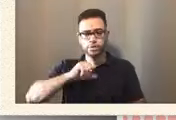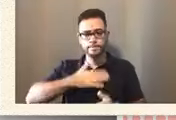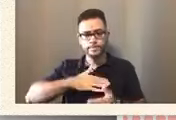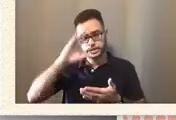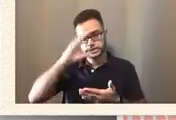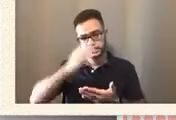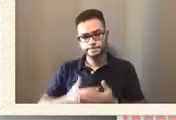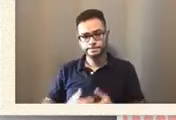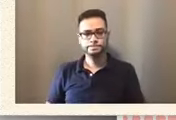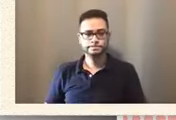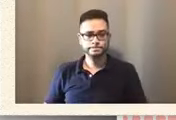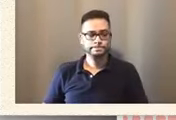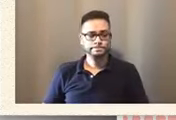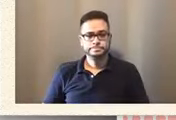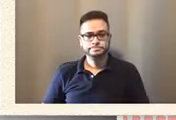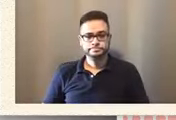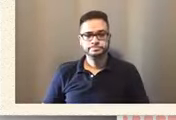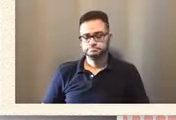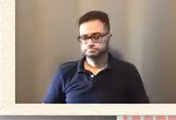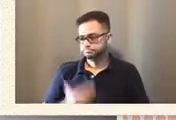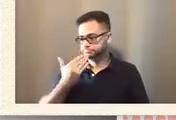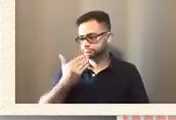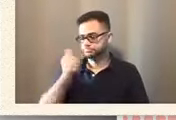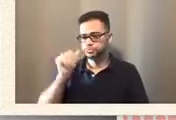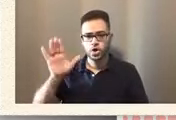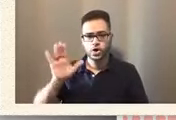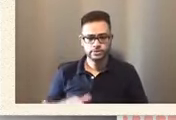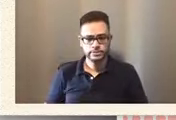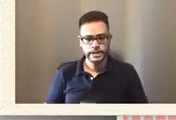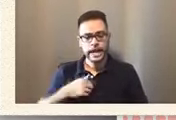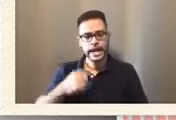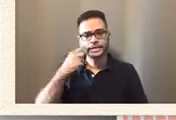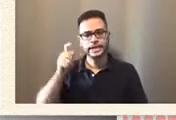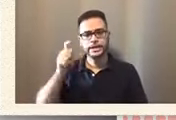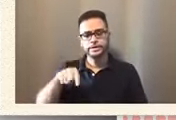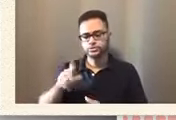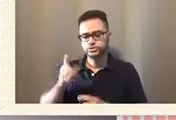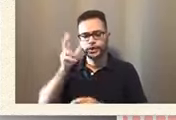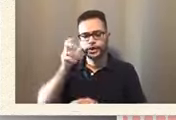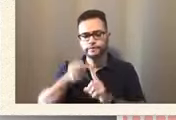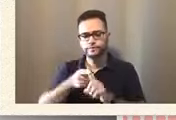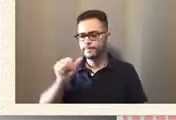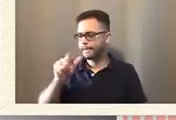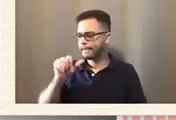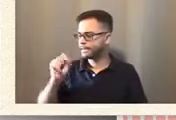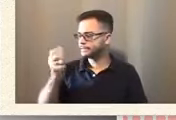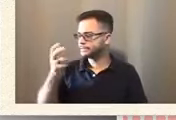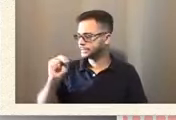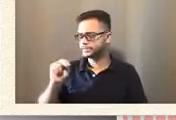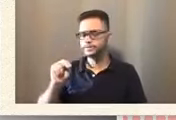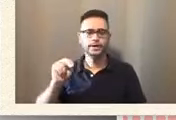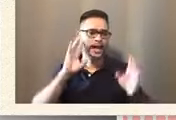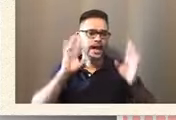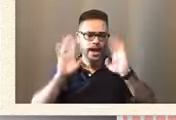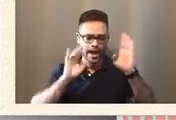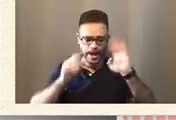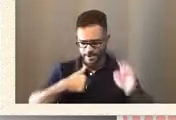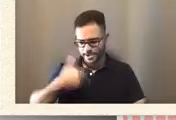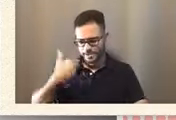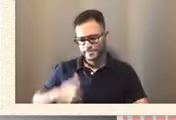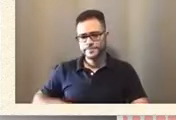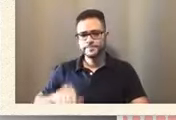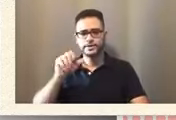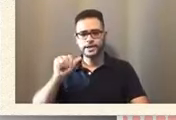Great. Awesome. I think we need to hear from Allison. Hi. Okay, so I'm Allison. I